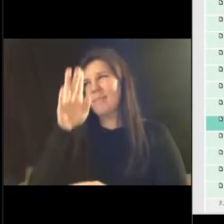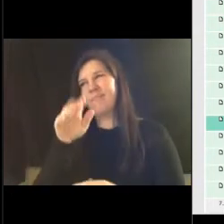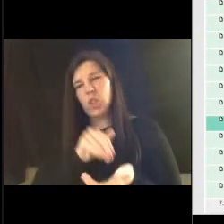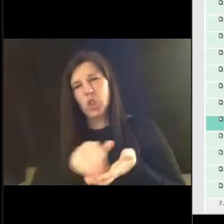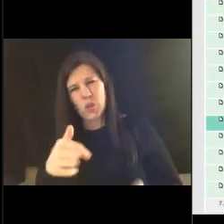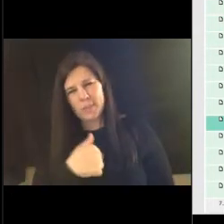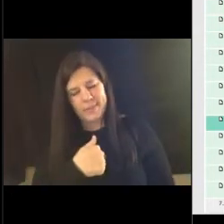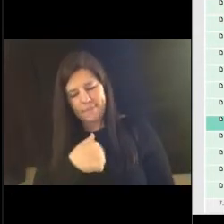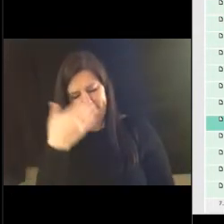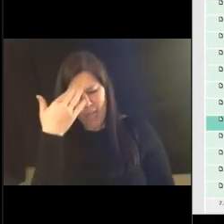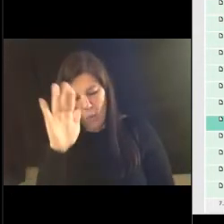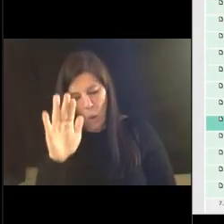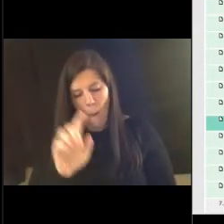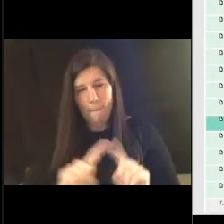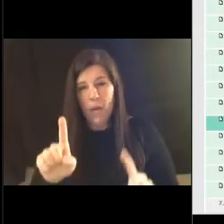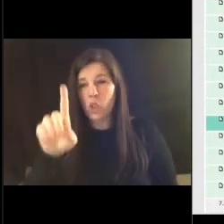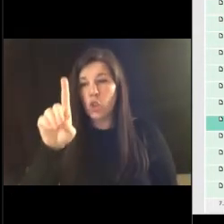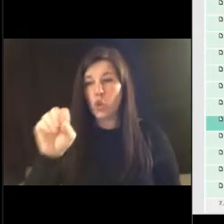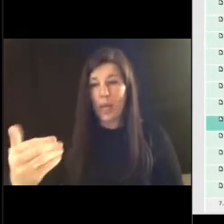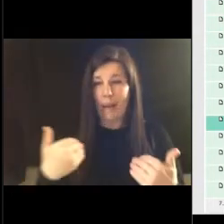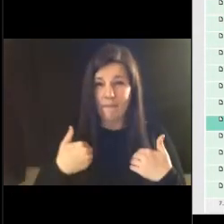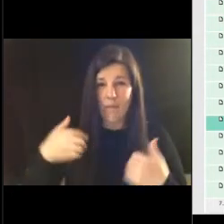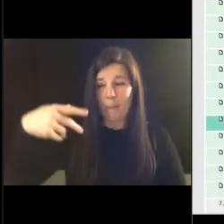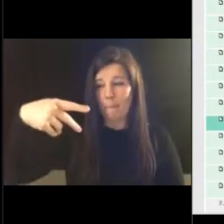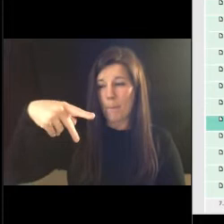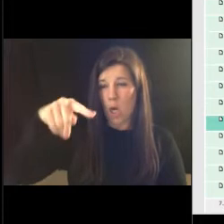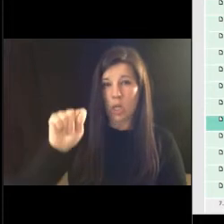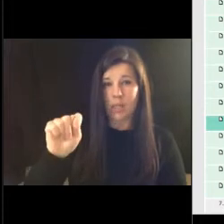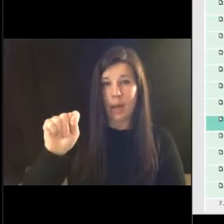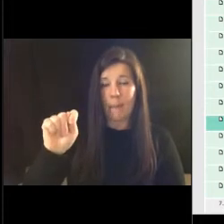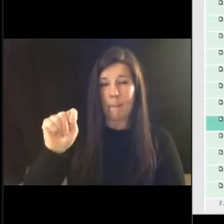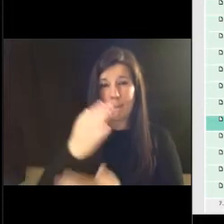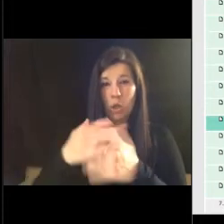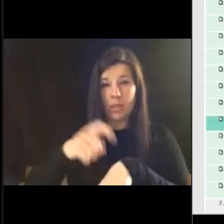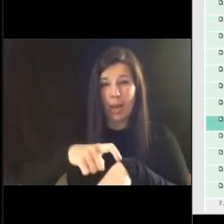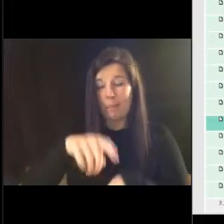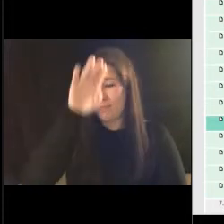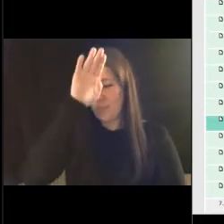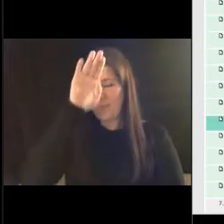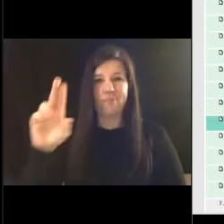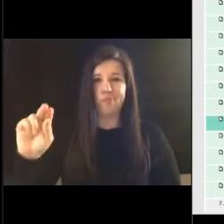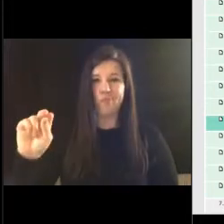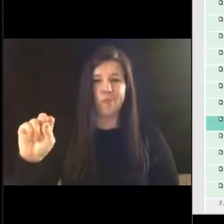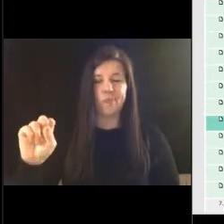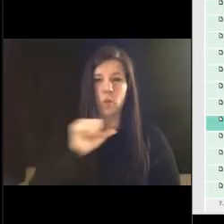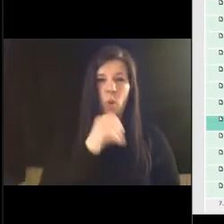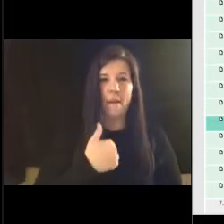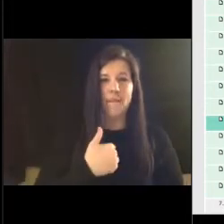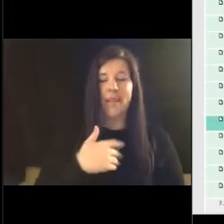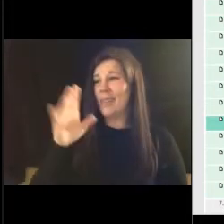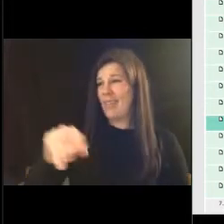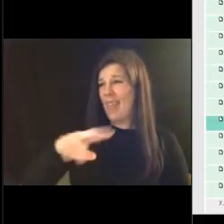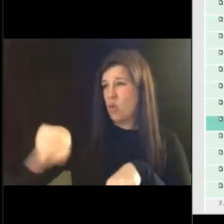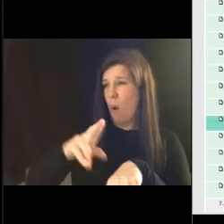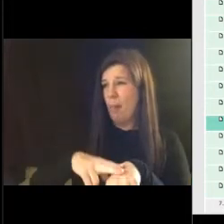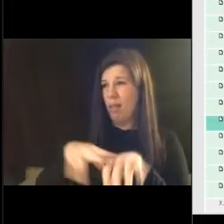do we hot do we have part-time firefighters is that we do not okay is that is that a norm or is that something that we